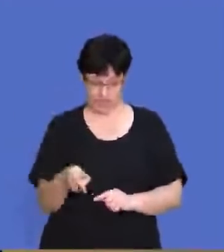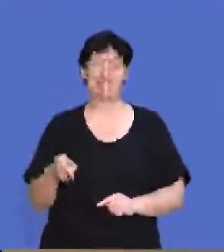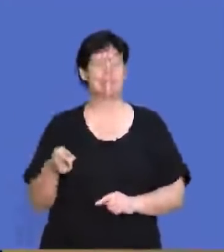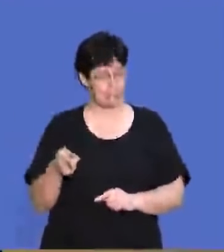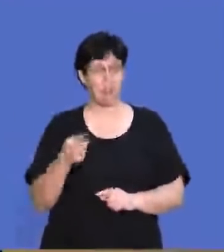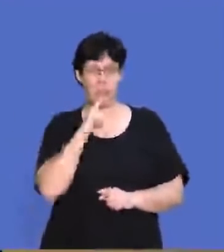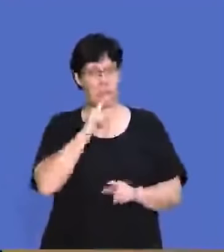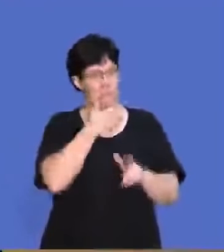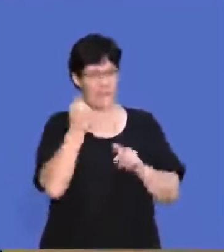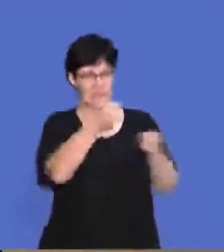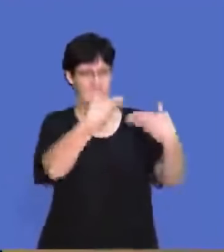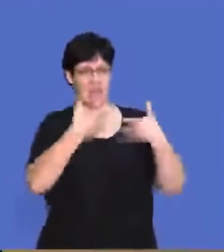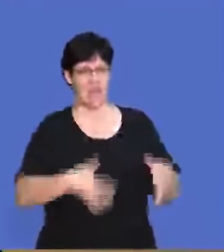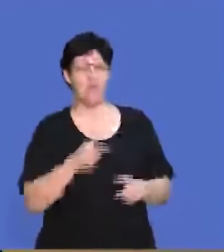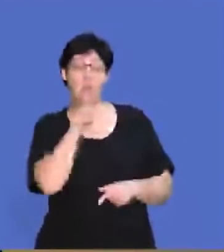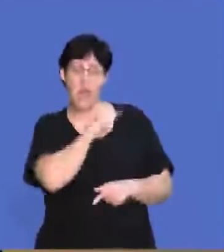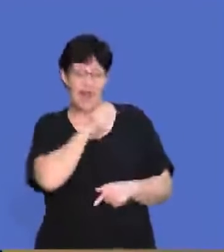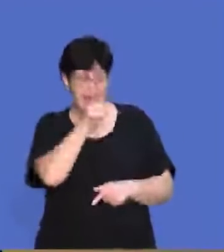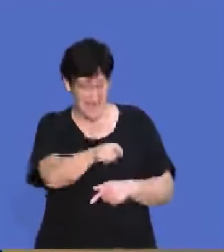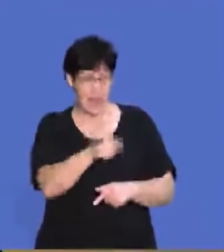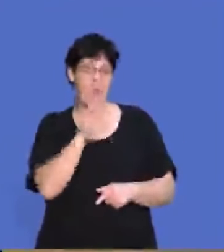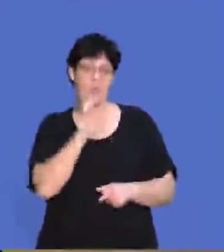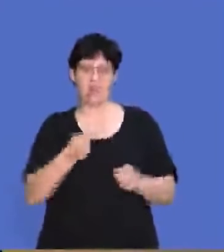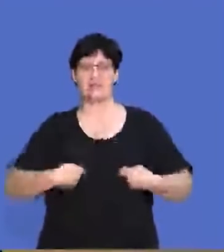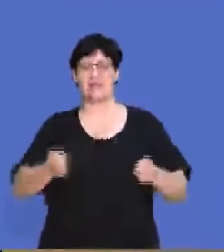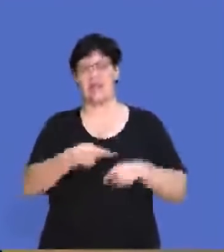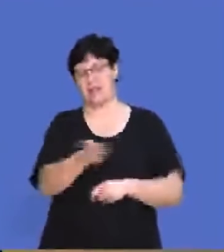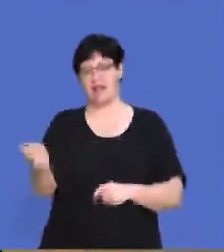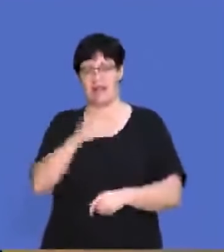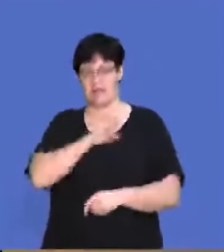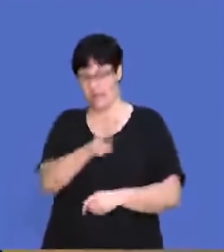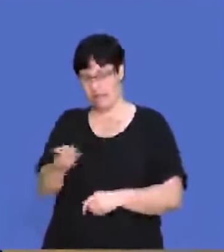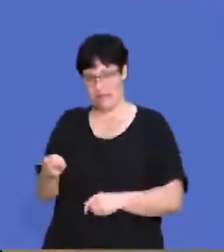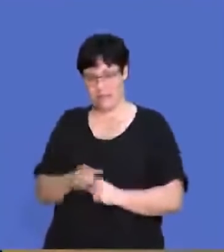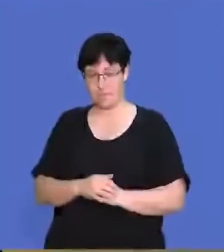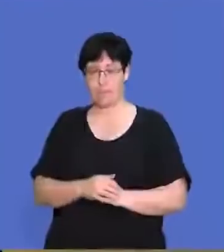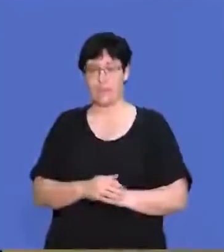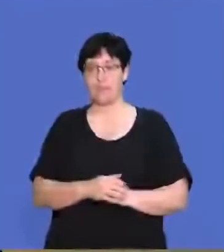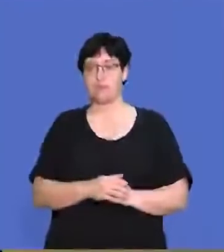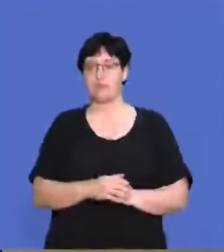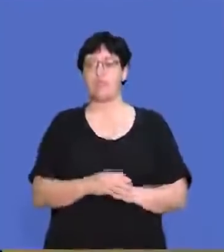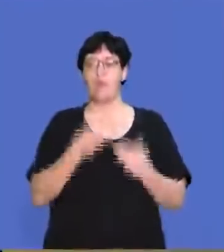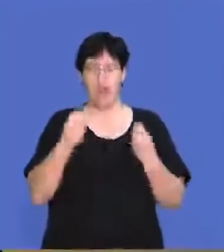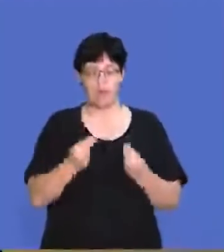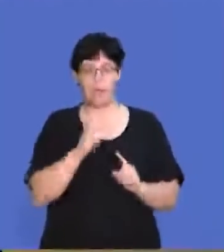suppliers for their raw materials because that is what they're going to be selling to their customers.